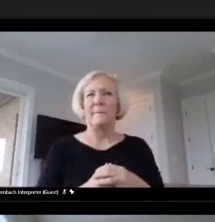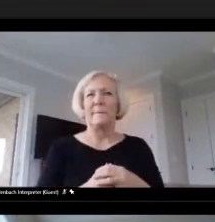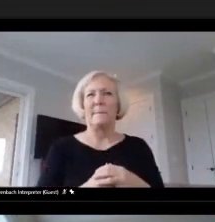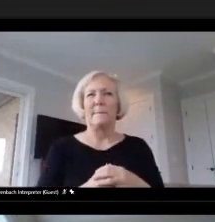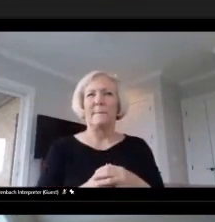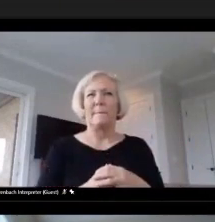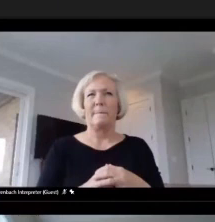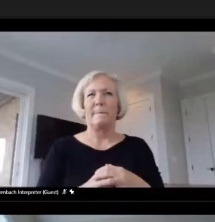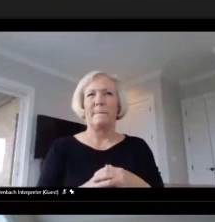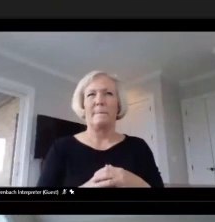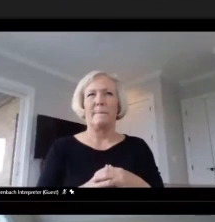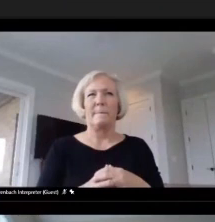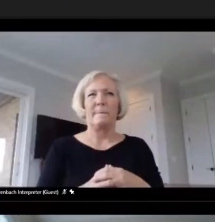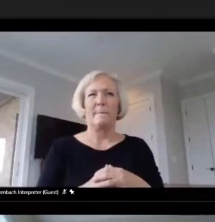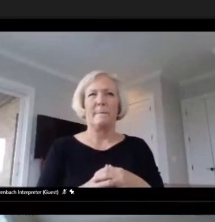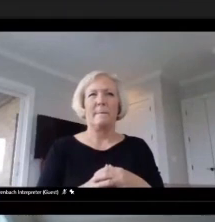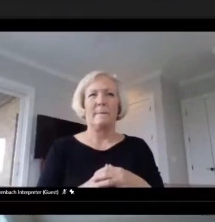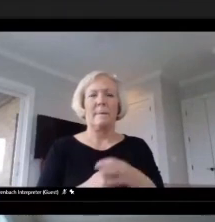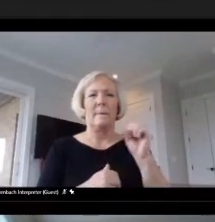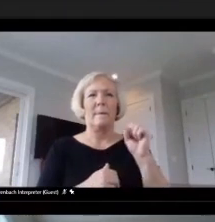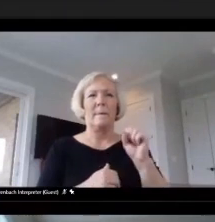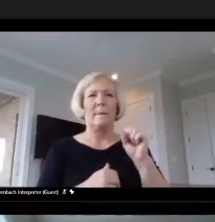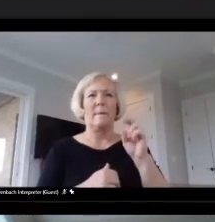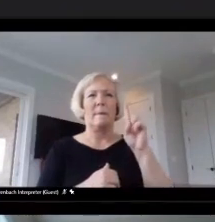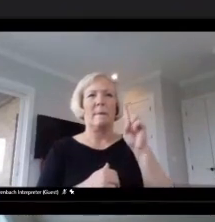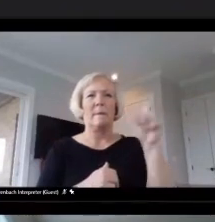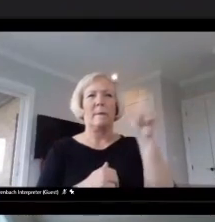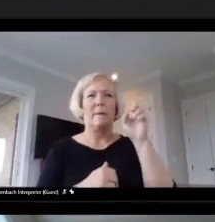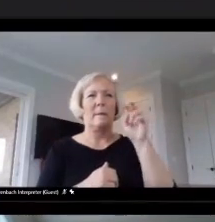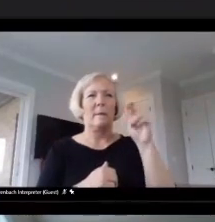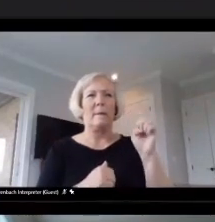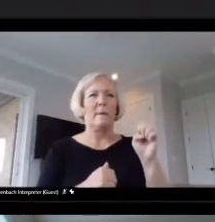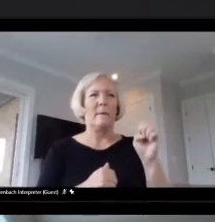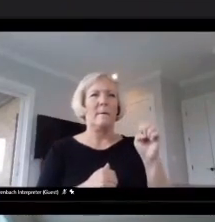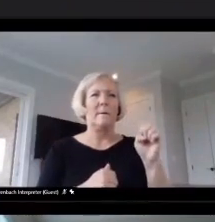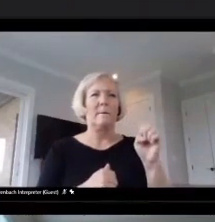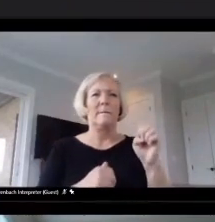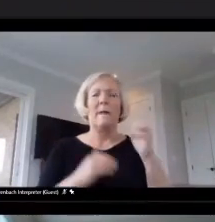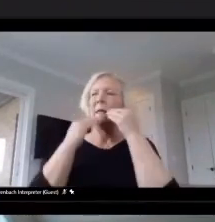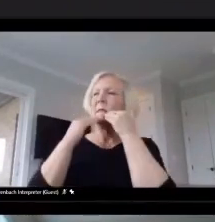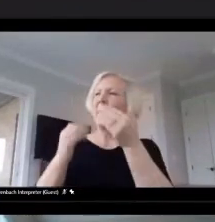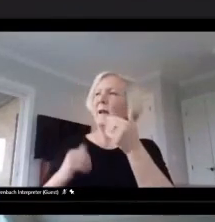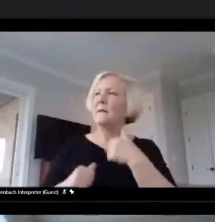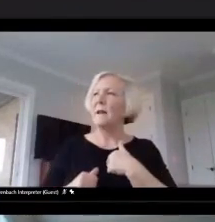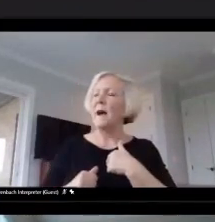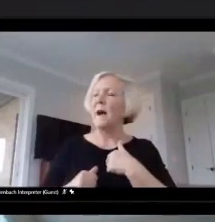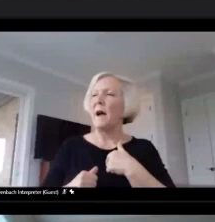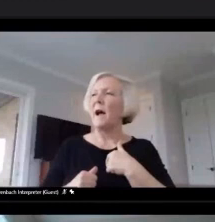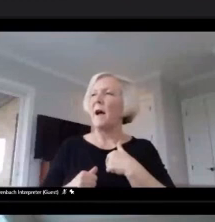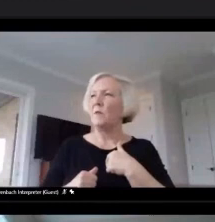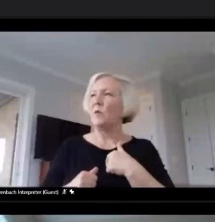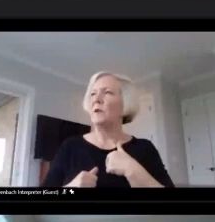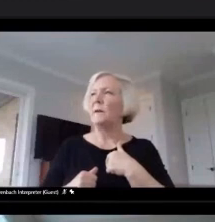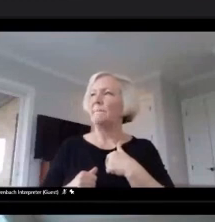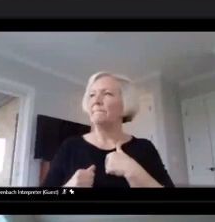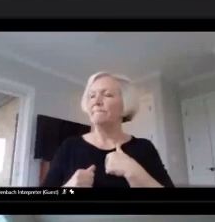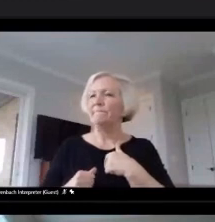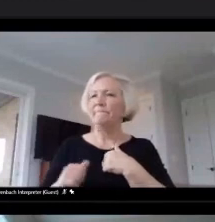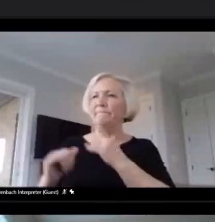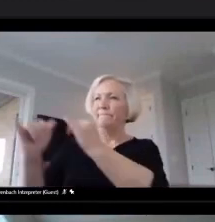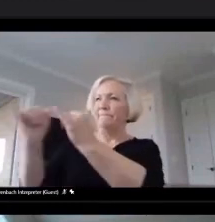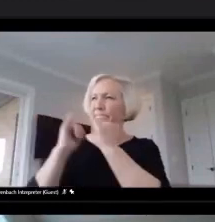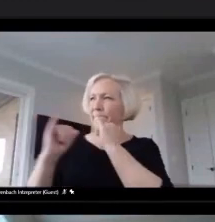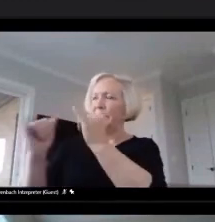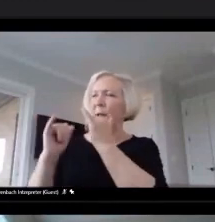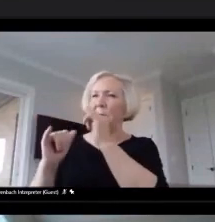Thank you. Thanks. Thanks. I would echo what everyone else is saying, that obviously the National Board